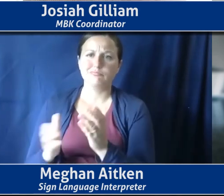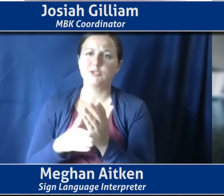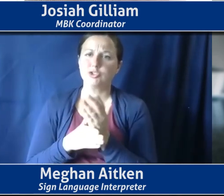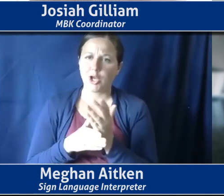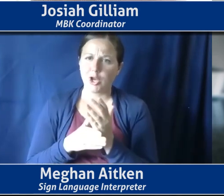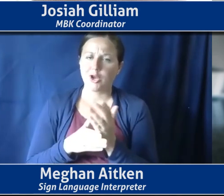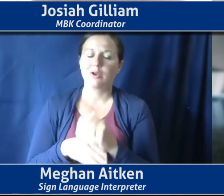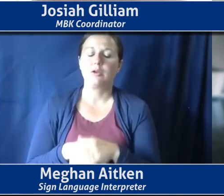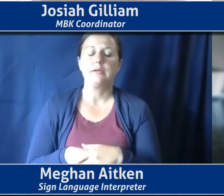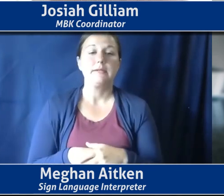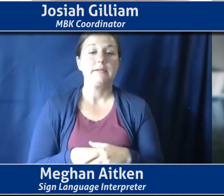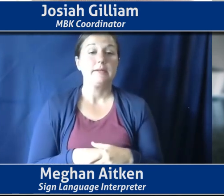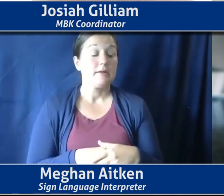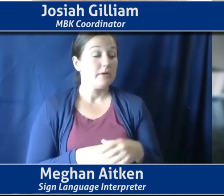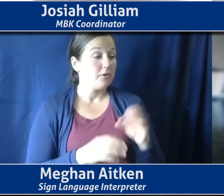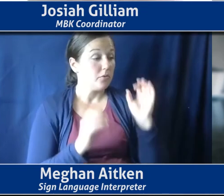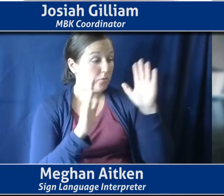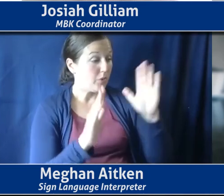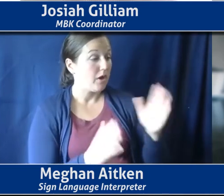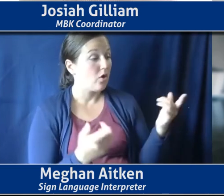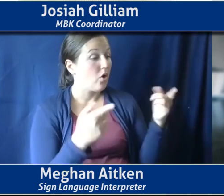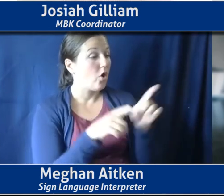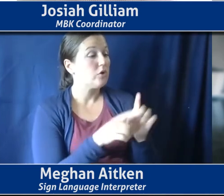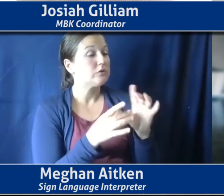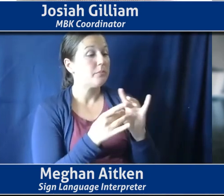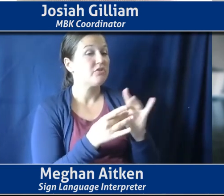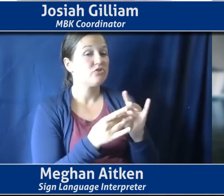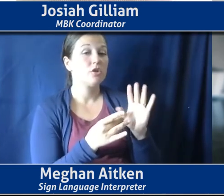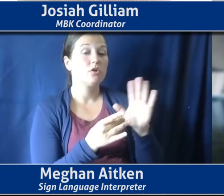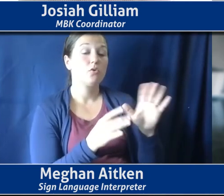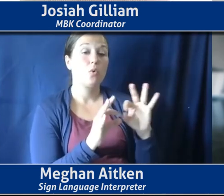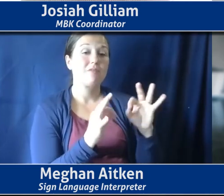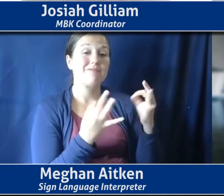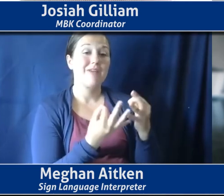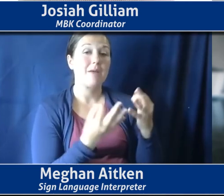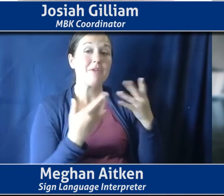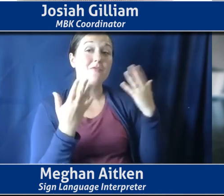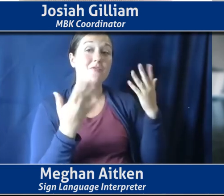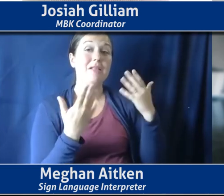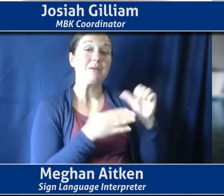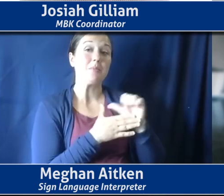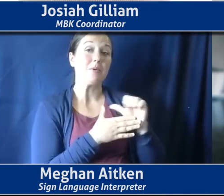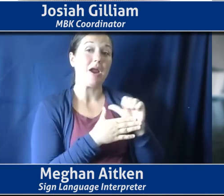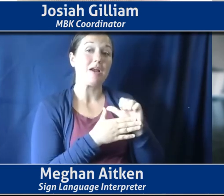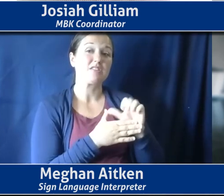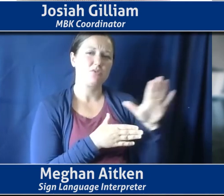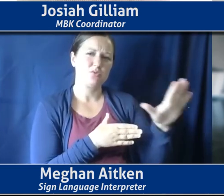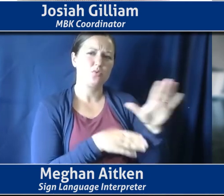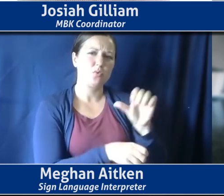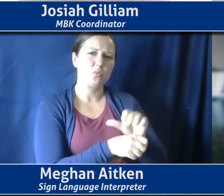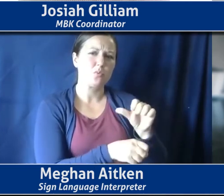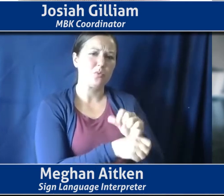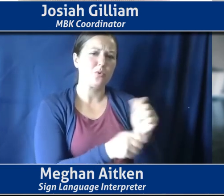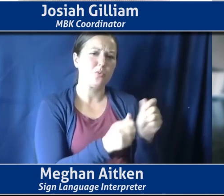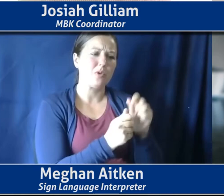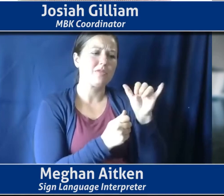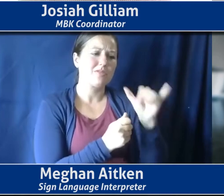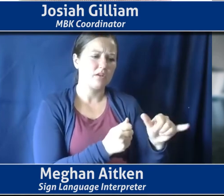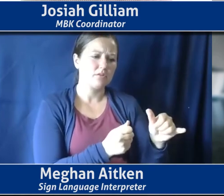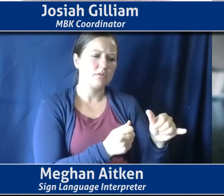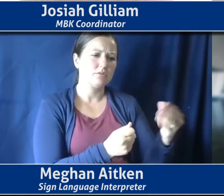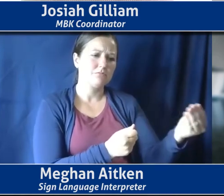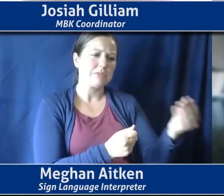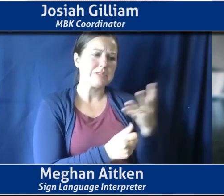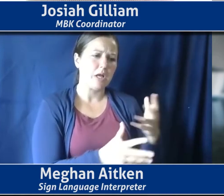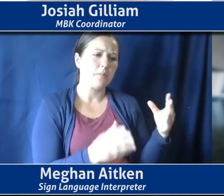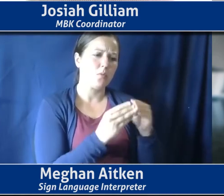mention, uh, some of the work goes, it relates to family, uh, friendly practices. Could you speak a little bit about what that means in the advisory council's role in that?